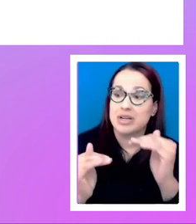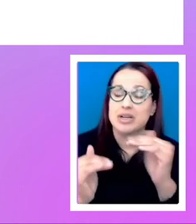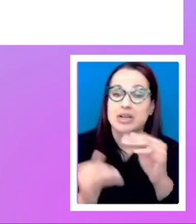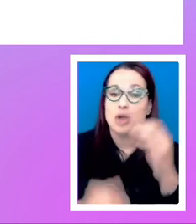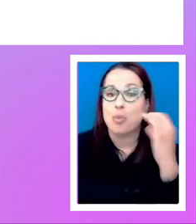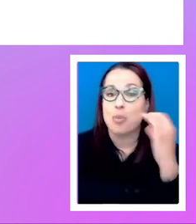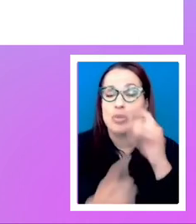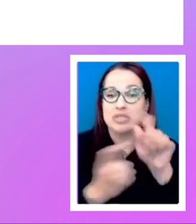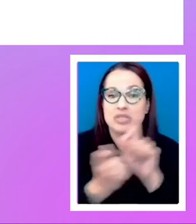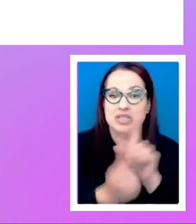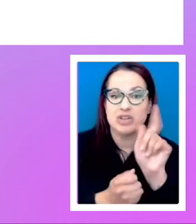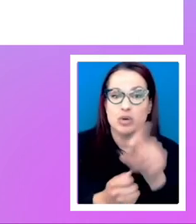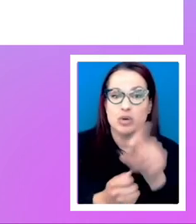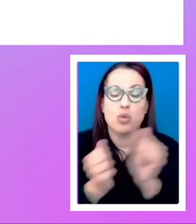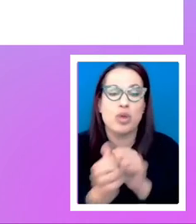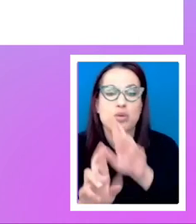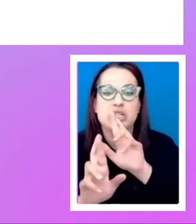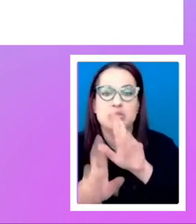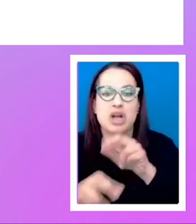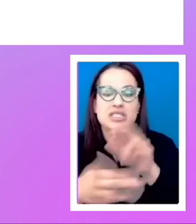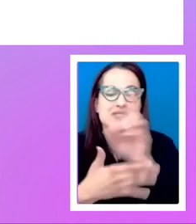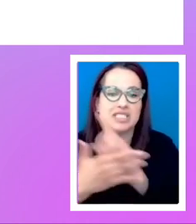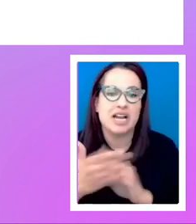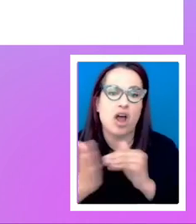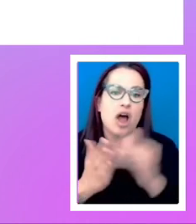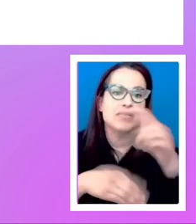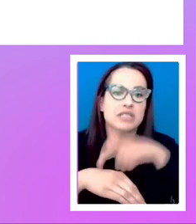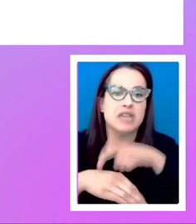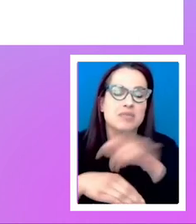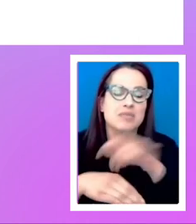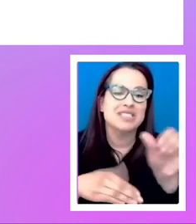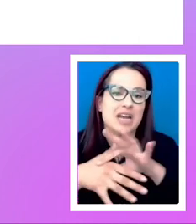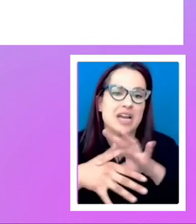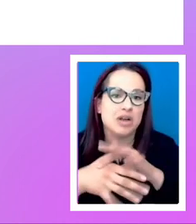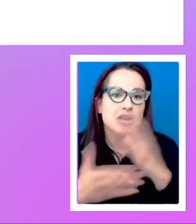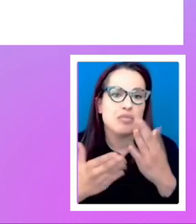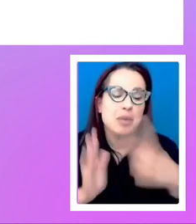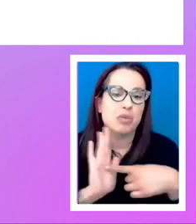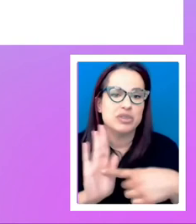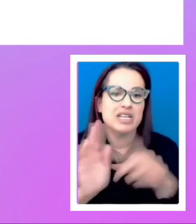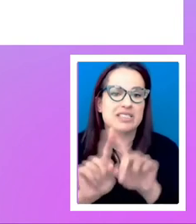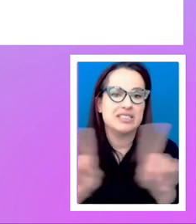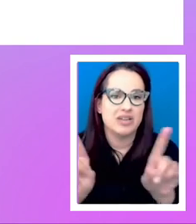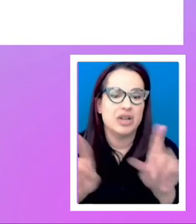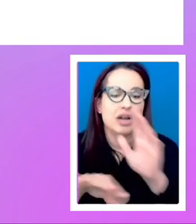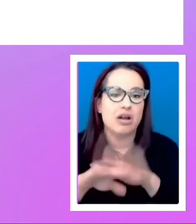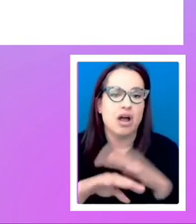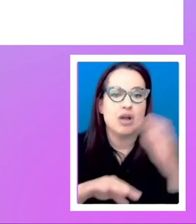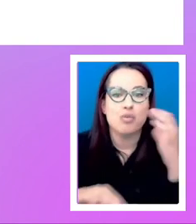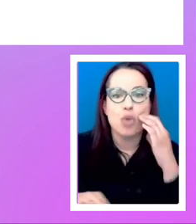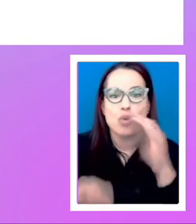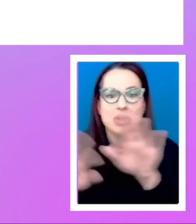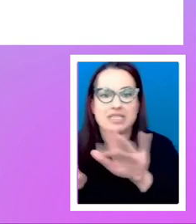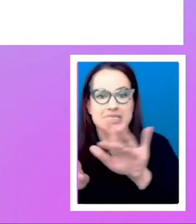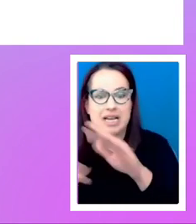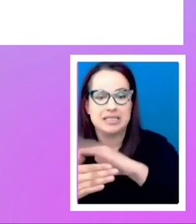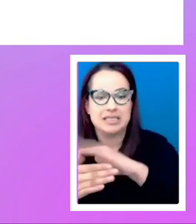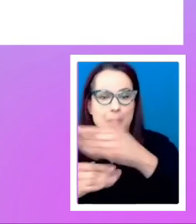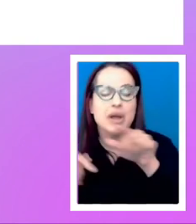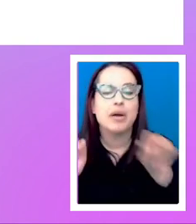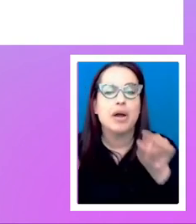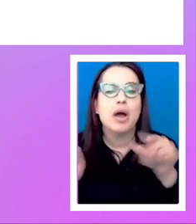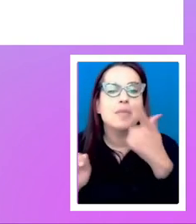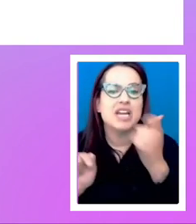with responsive design. Oftentimes the same content may be presented differently on mobile and on desktop because of